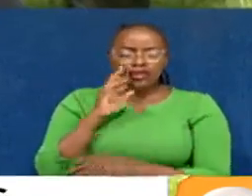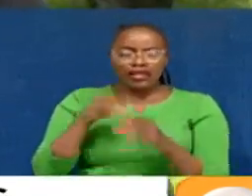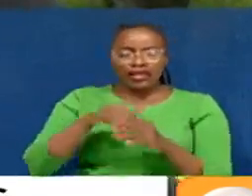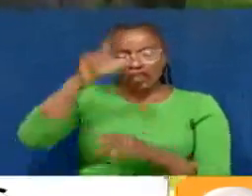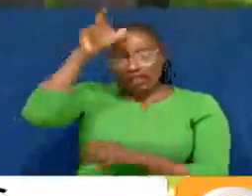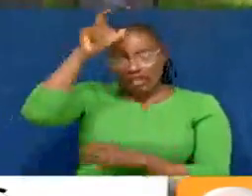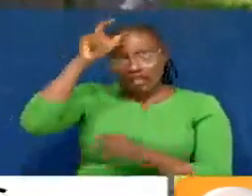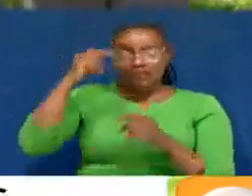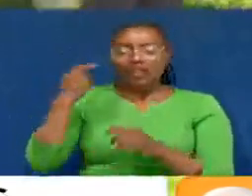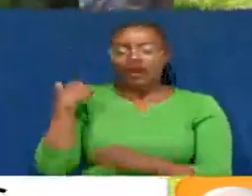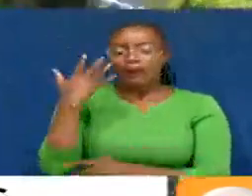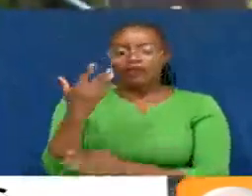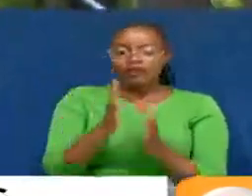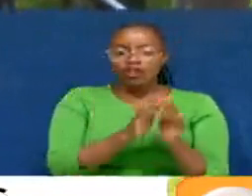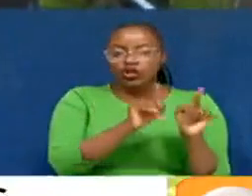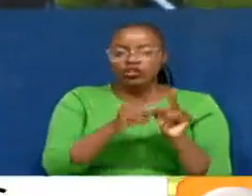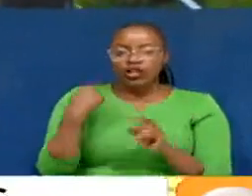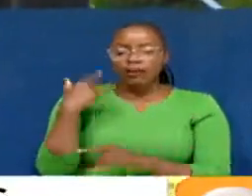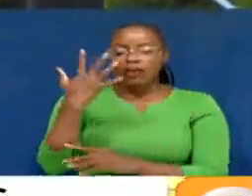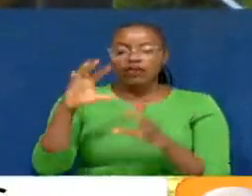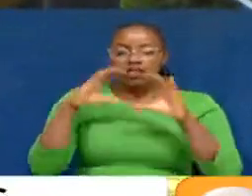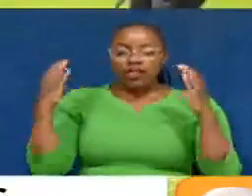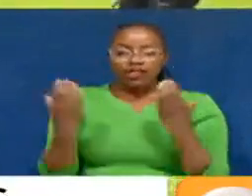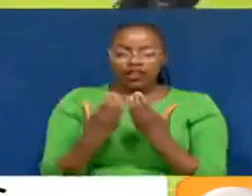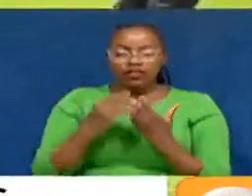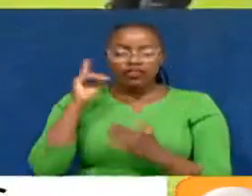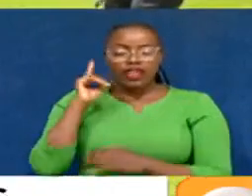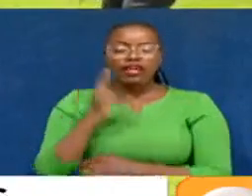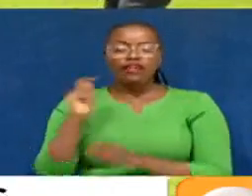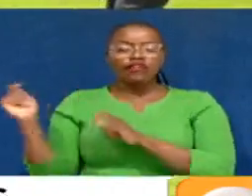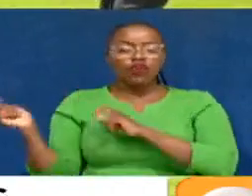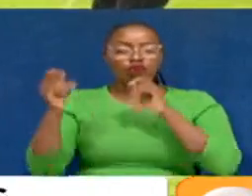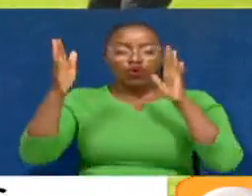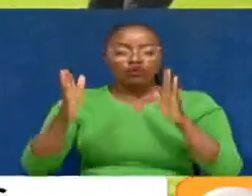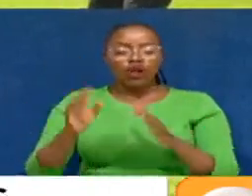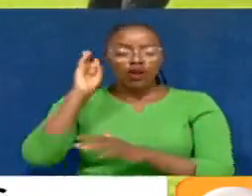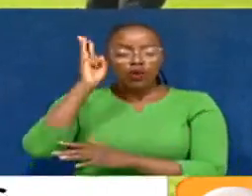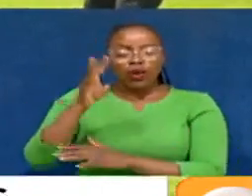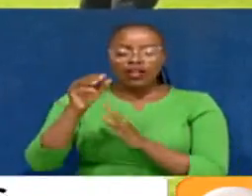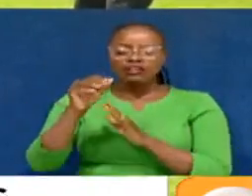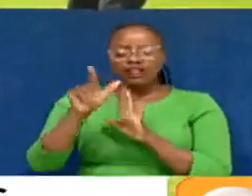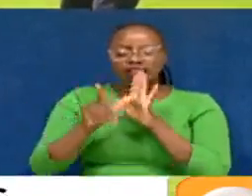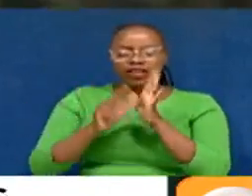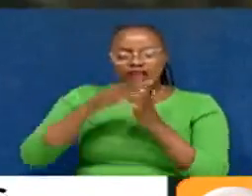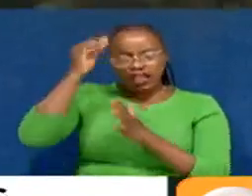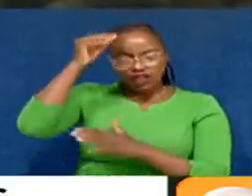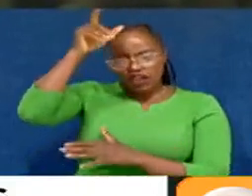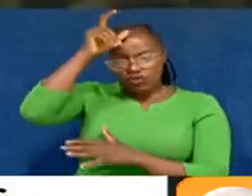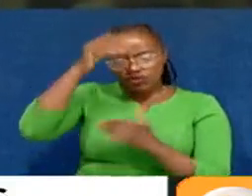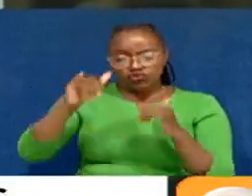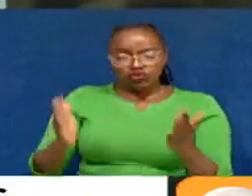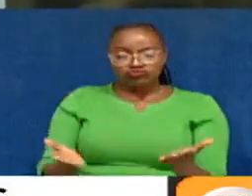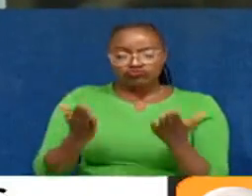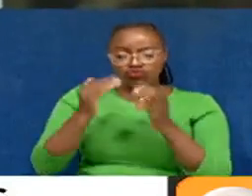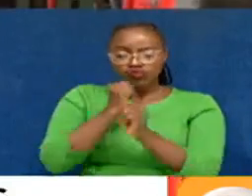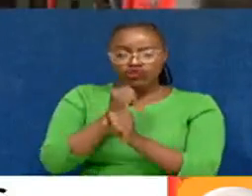Makoha finished 5th and is also ranked 5th in the world amongst deaf golfers. He will take the lessons learned in Turkey to improve his